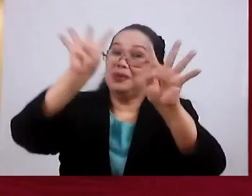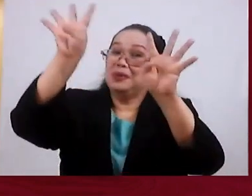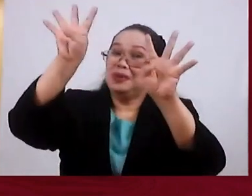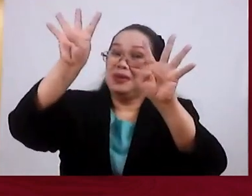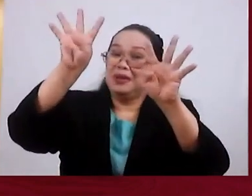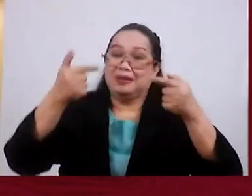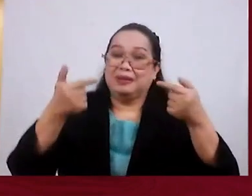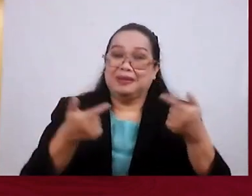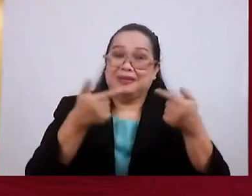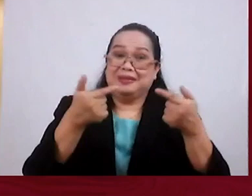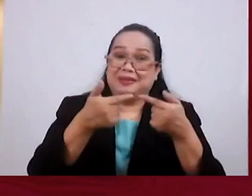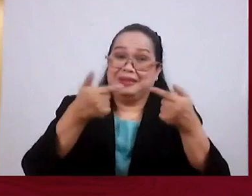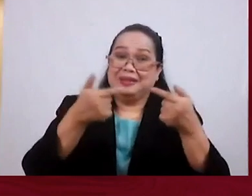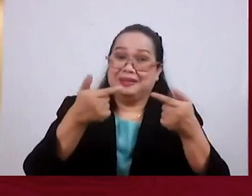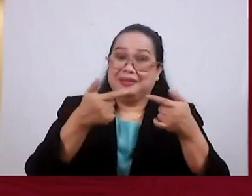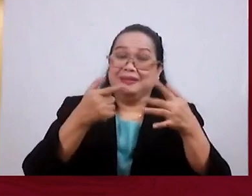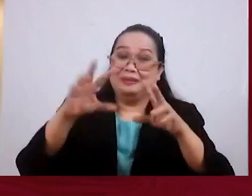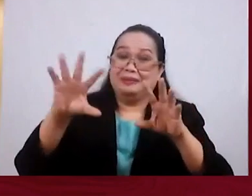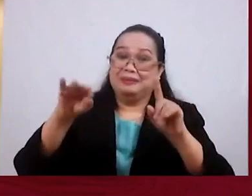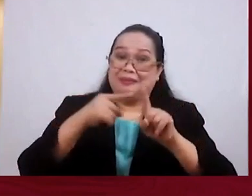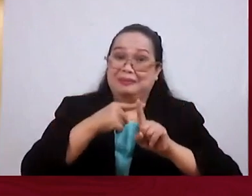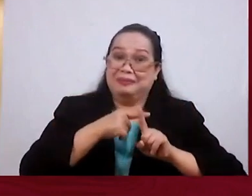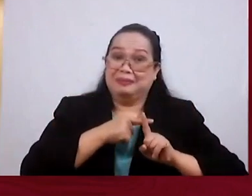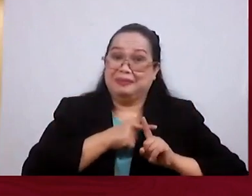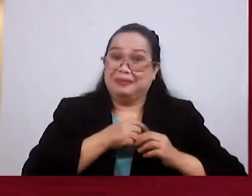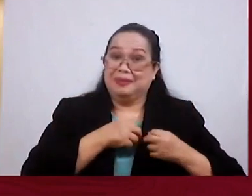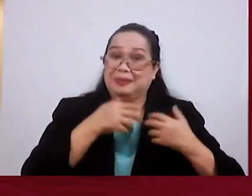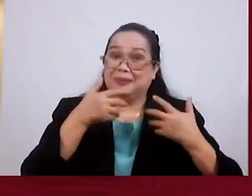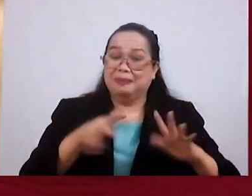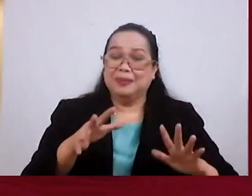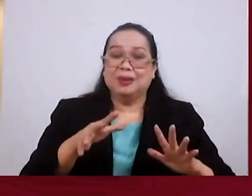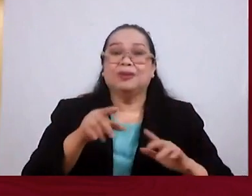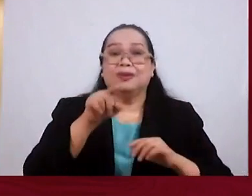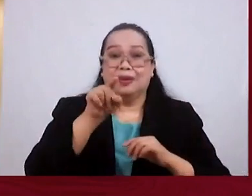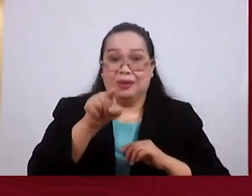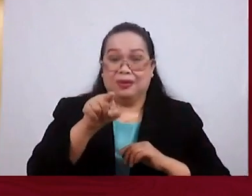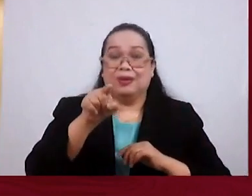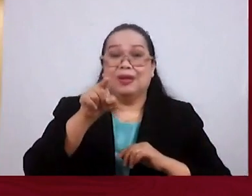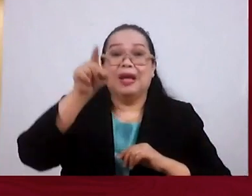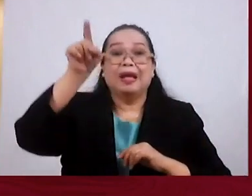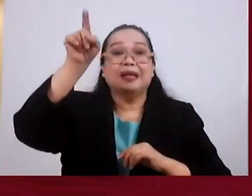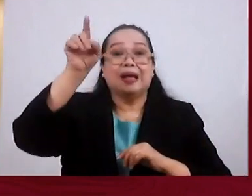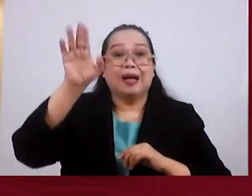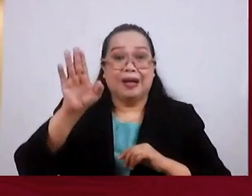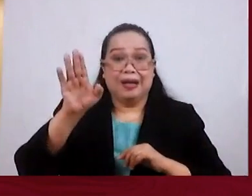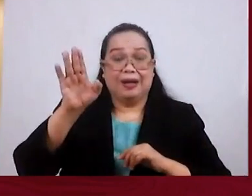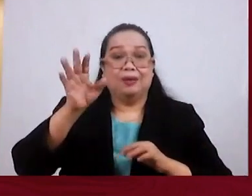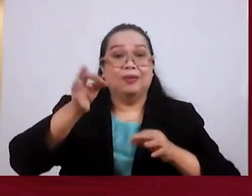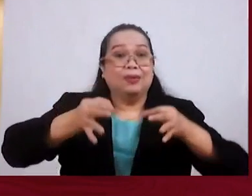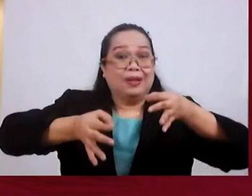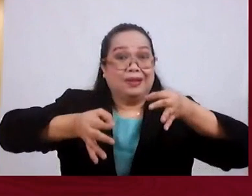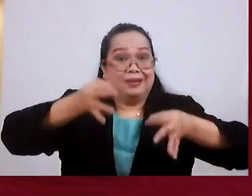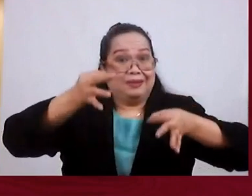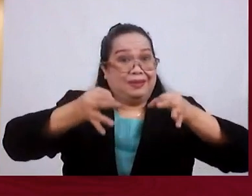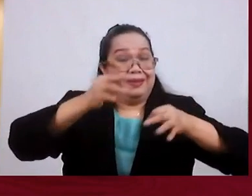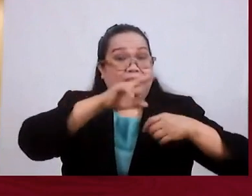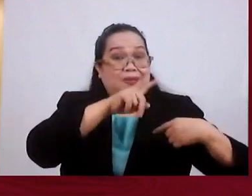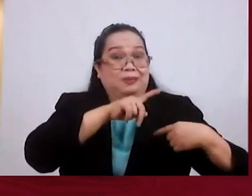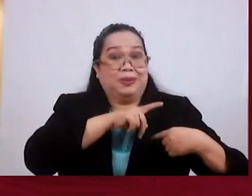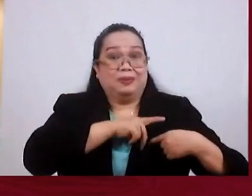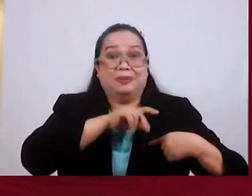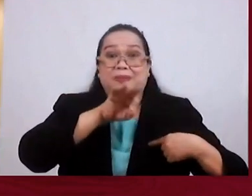Sinning After we have received the knowledge Of the truth The judge Whom we have personally